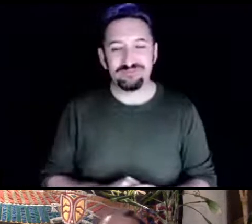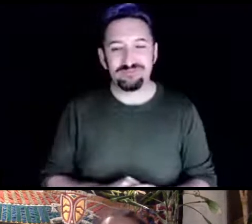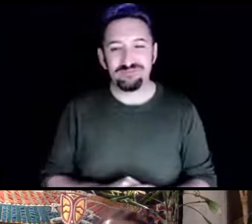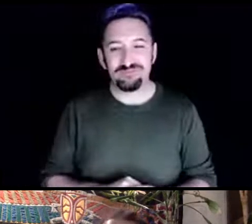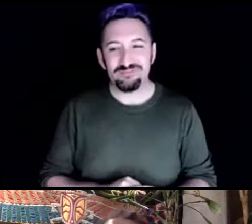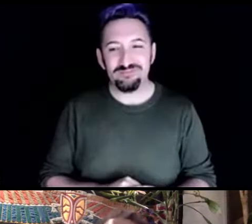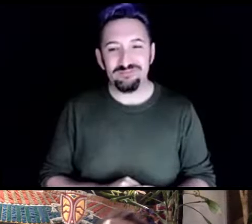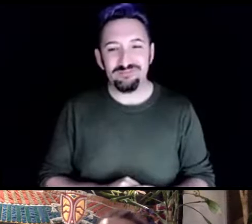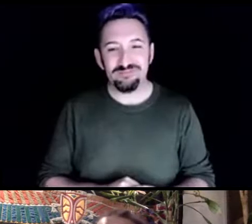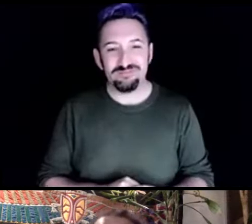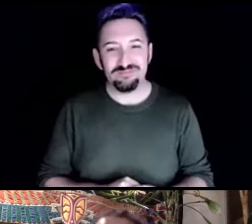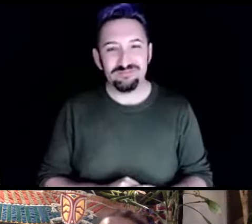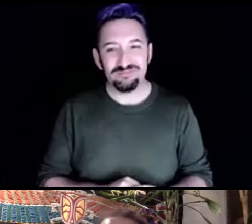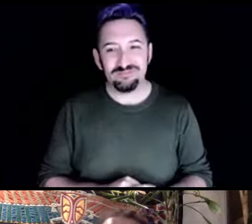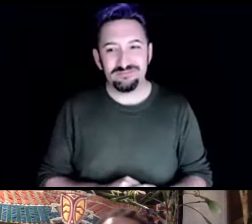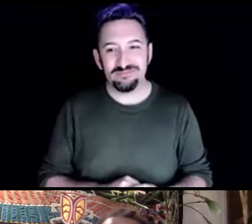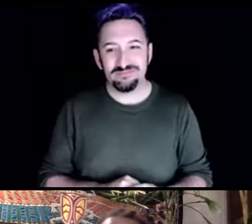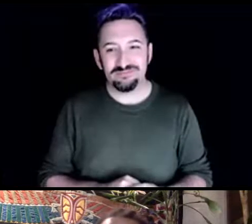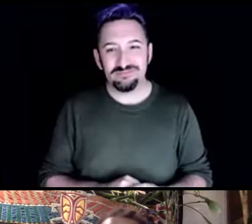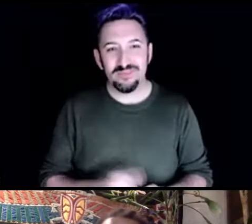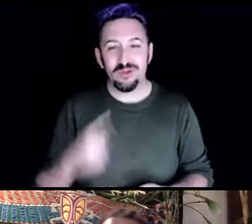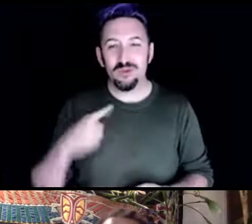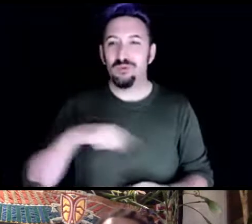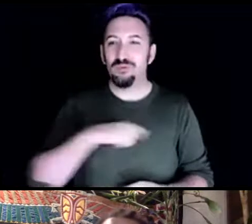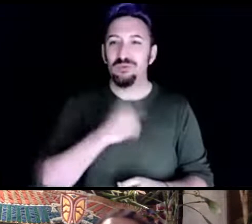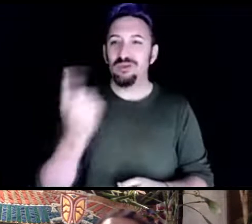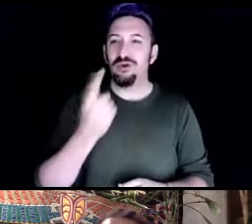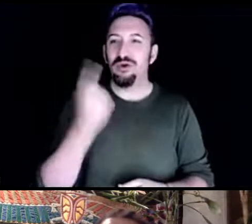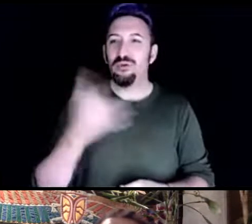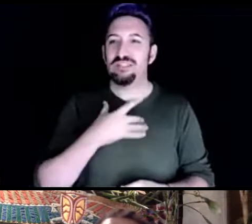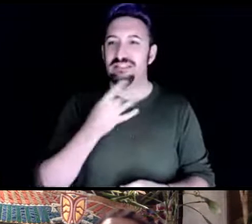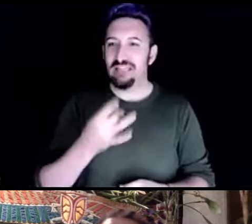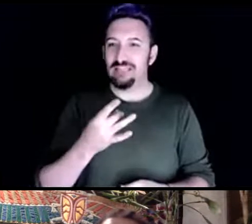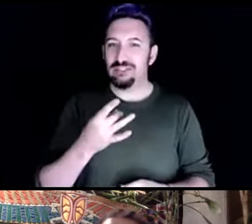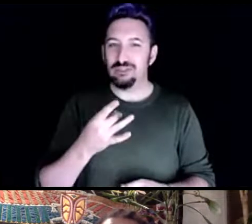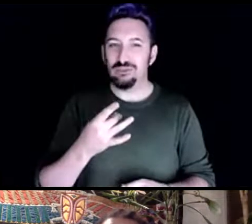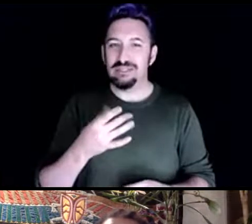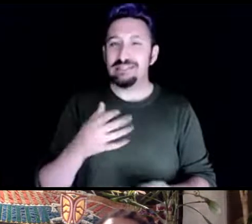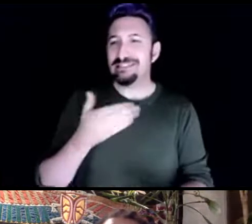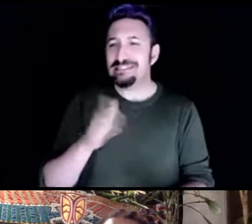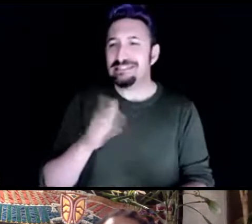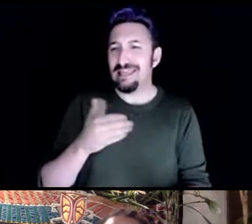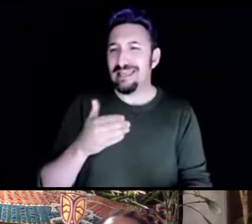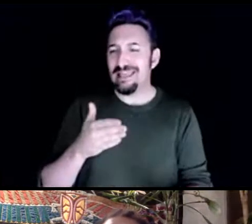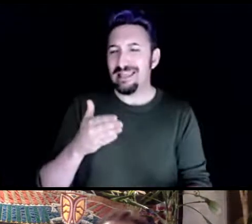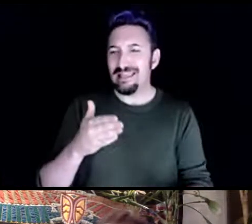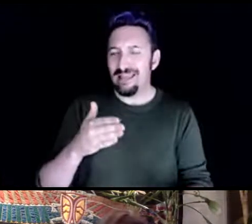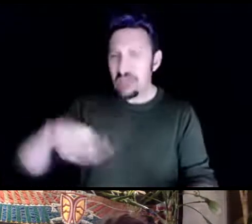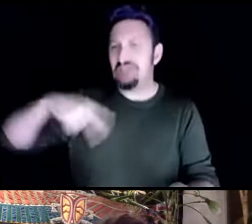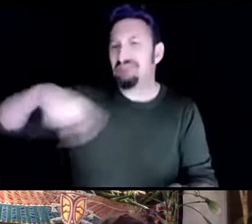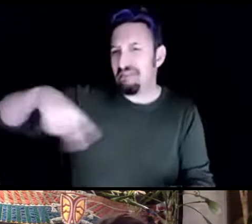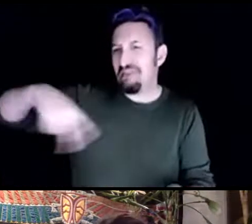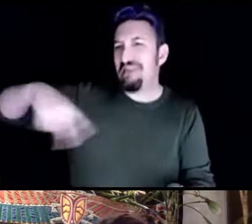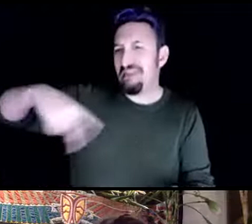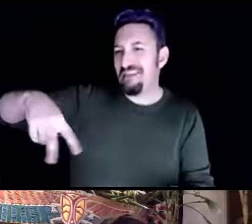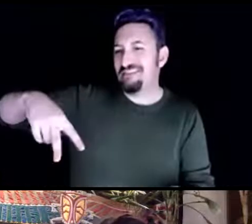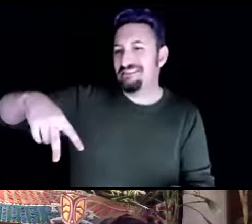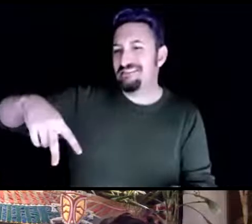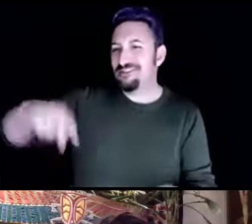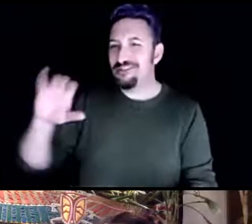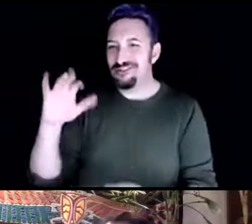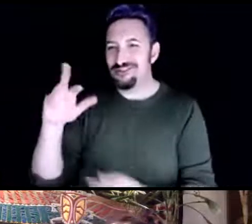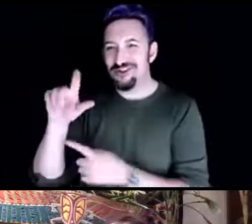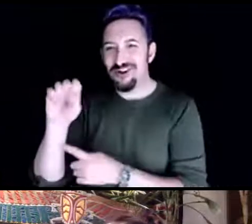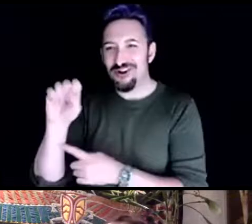we always like to kind of sing and dance our way out so charles gonna put up a song that